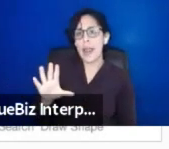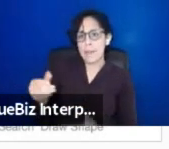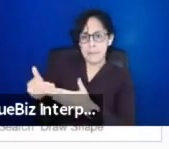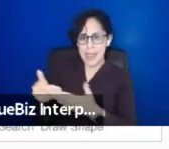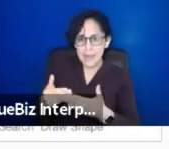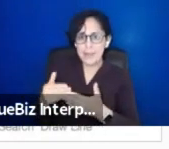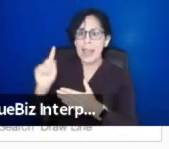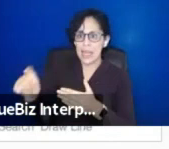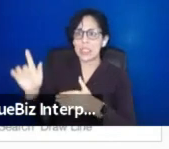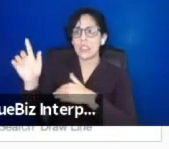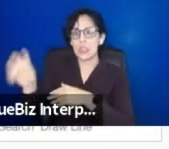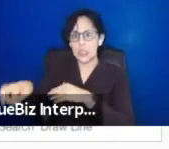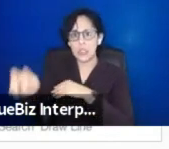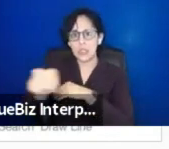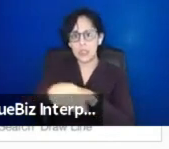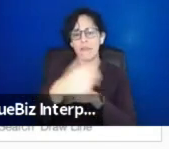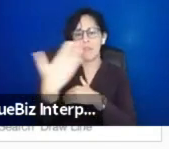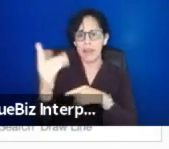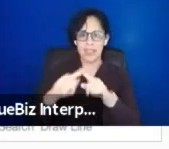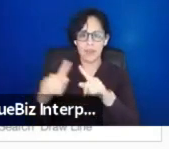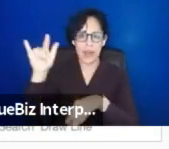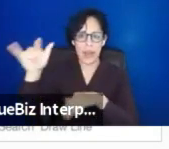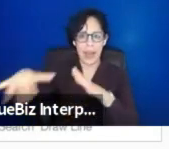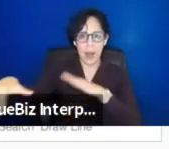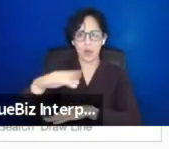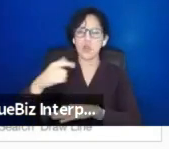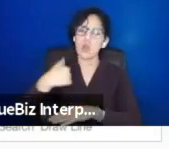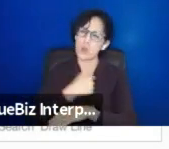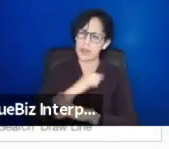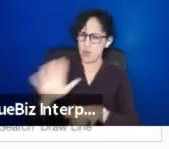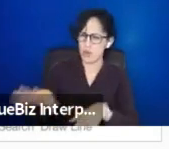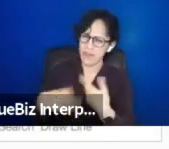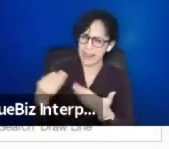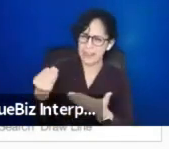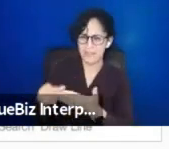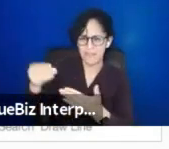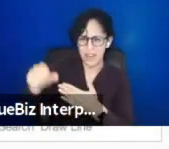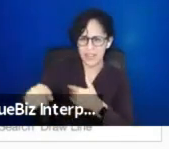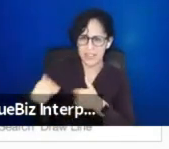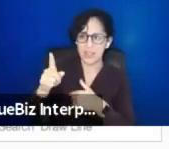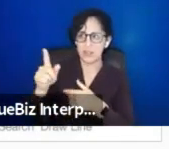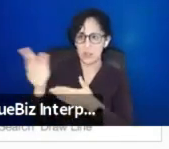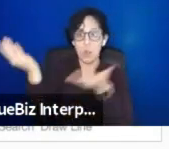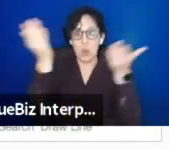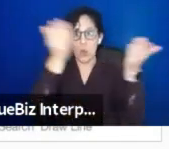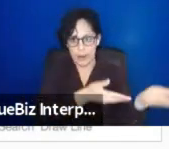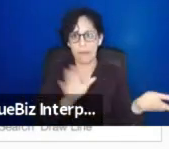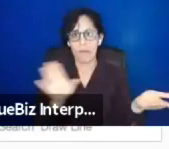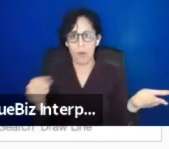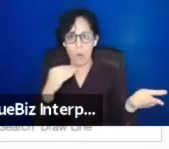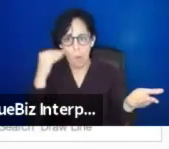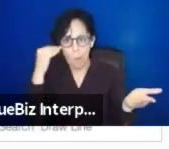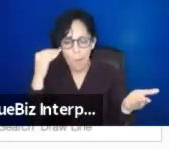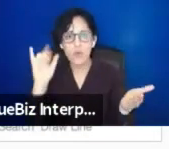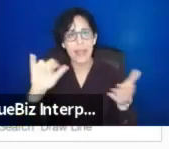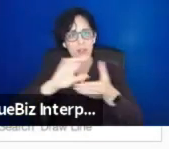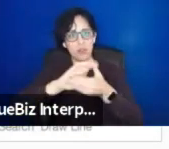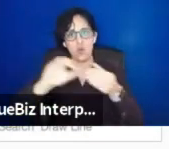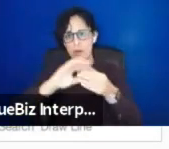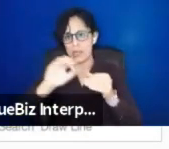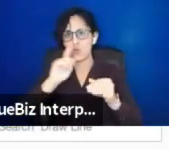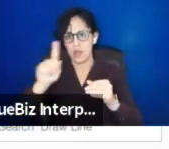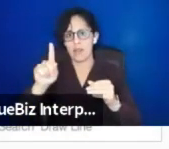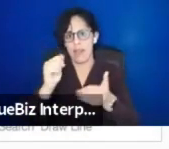just terrible for her. So we provided the funding to do that. And I think that story really helped us transition